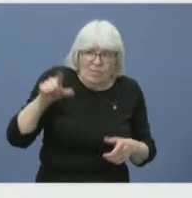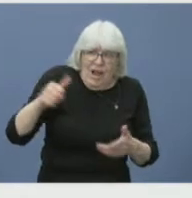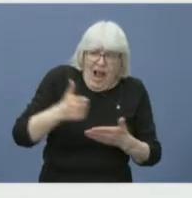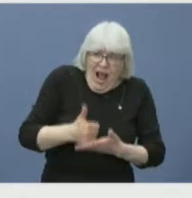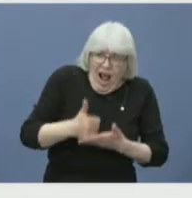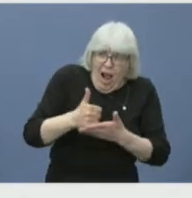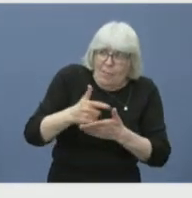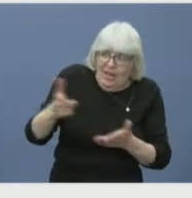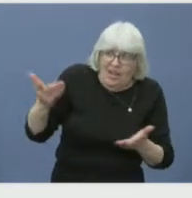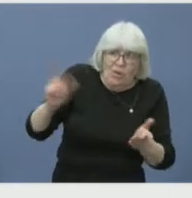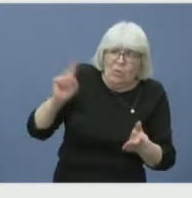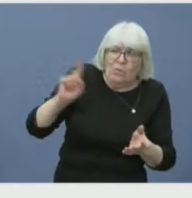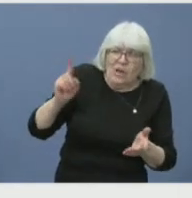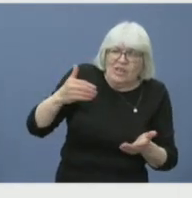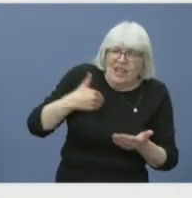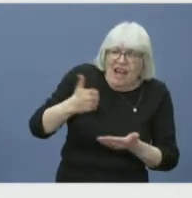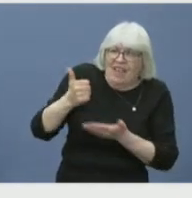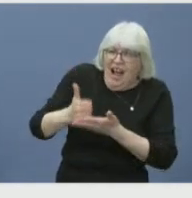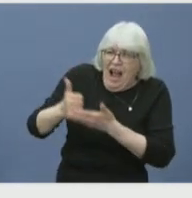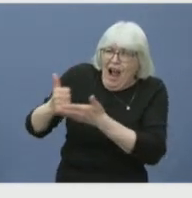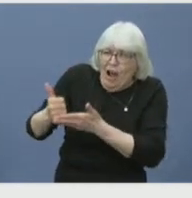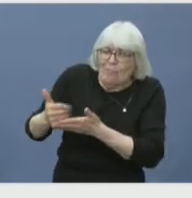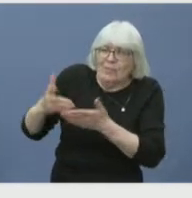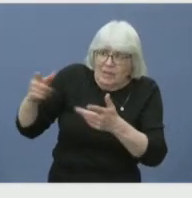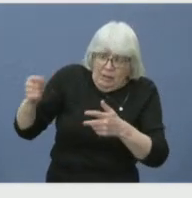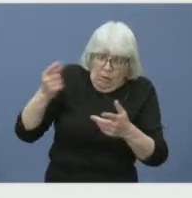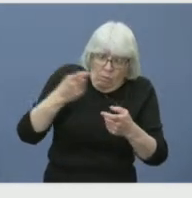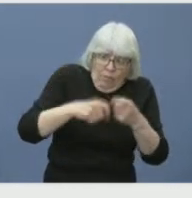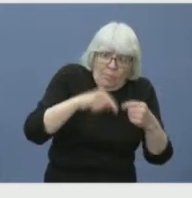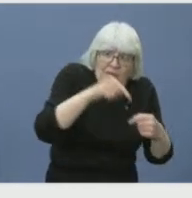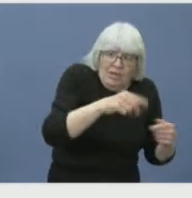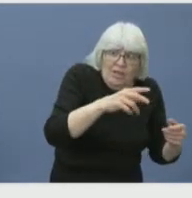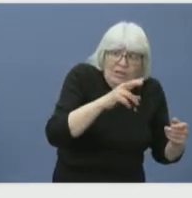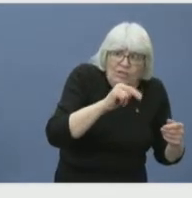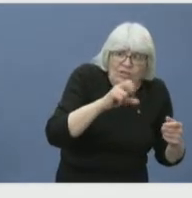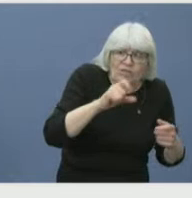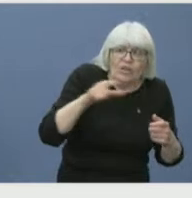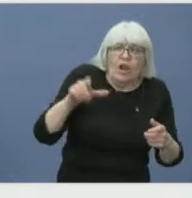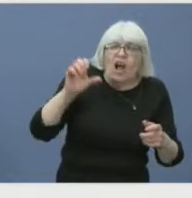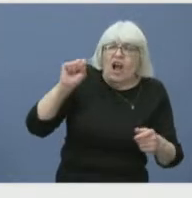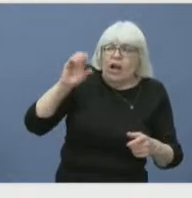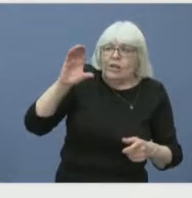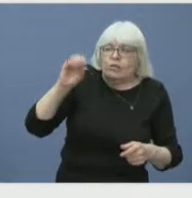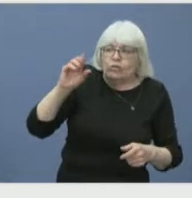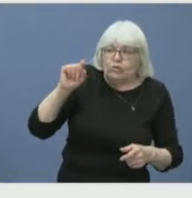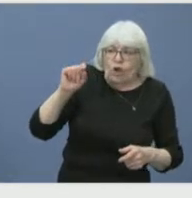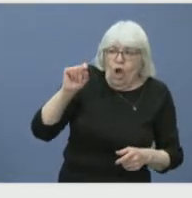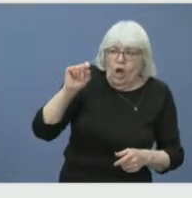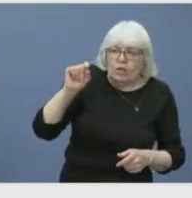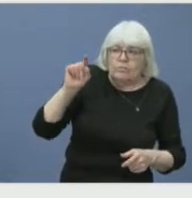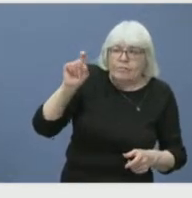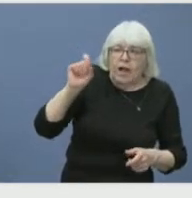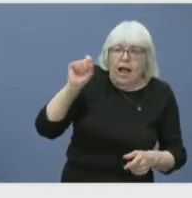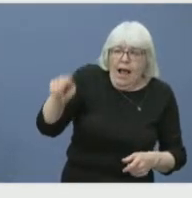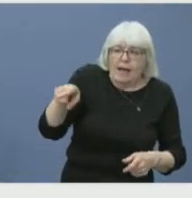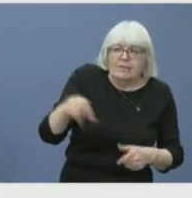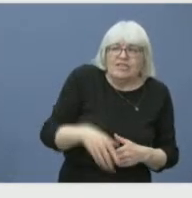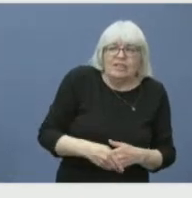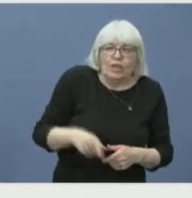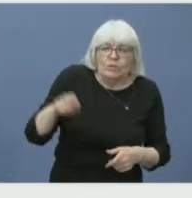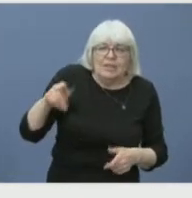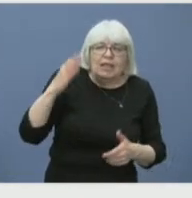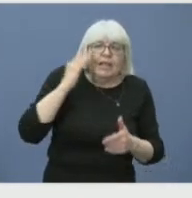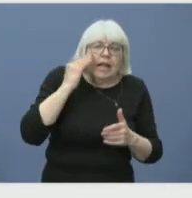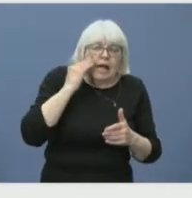So that might be a better question for Scott that would coordinate the regular daily meetings with CFC. Scott would be better able to